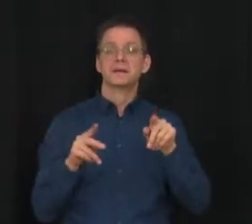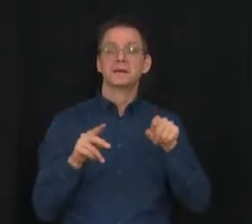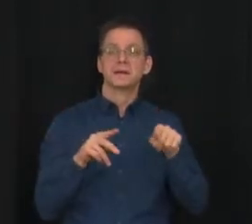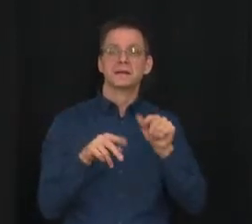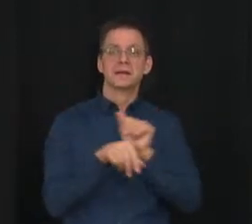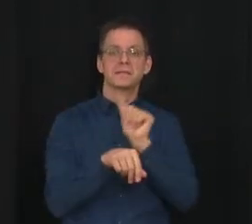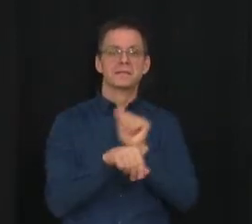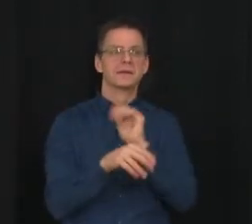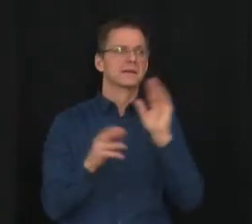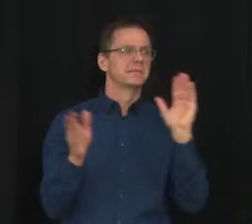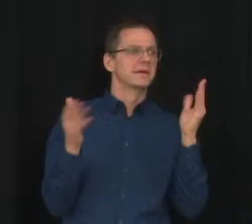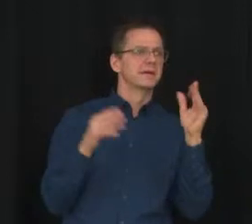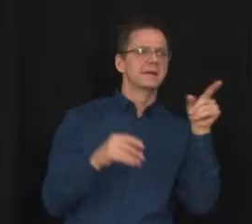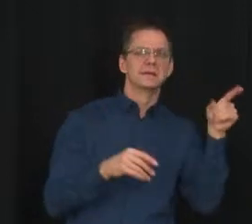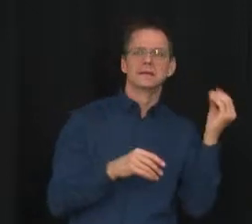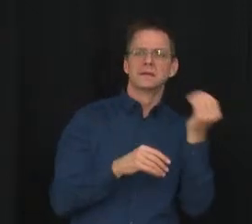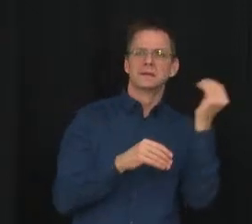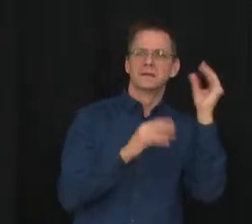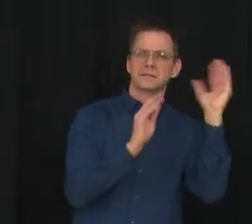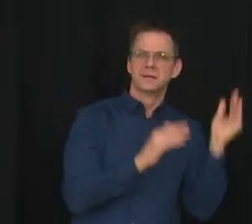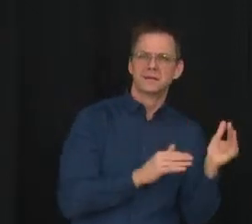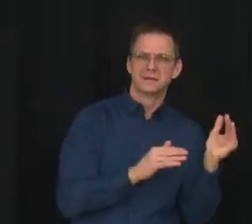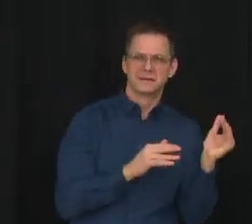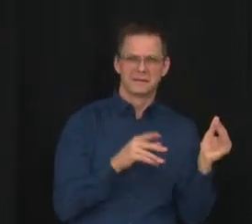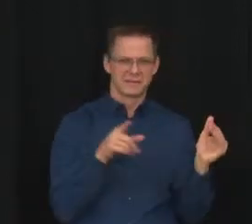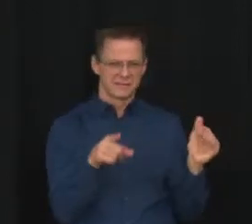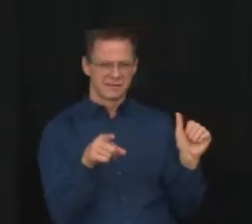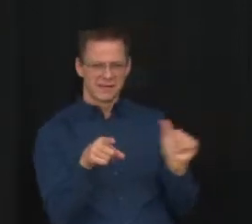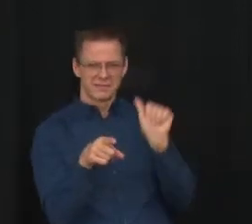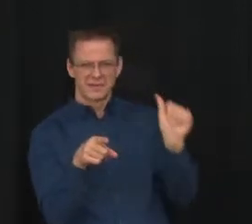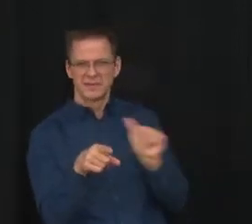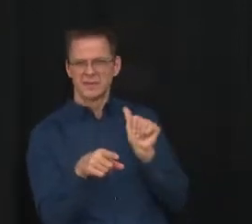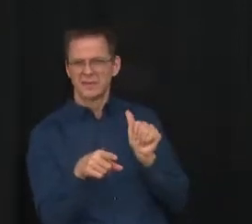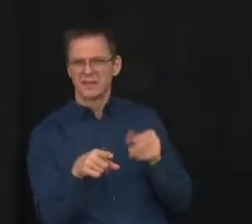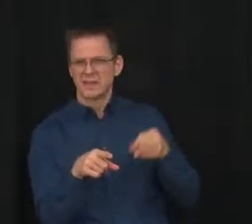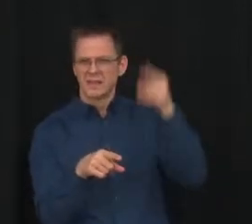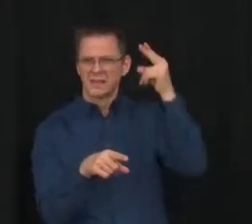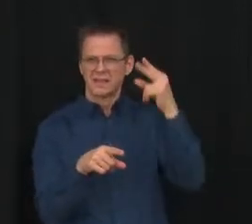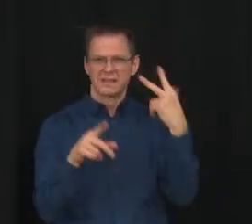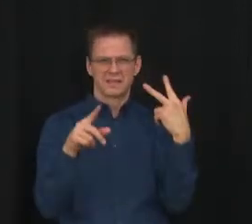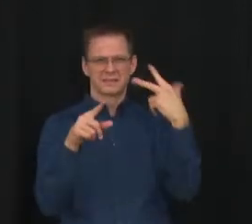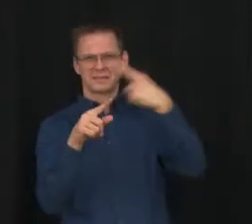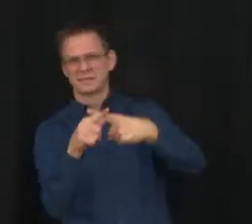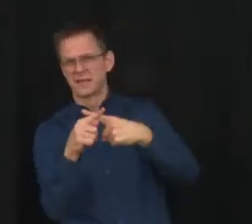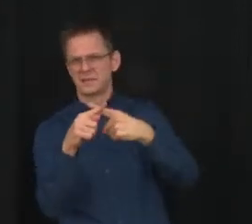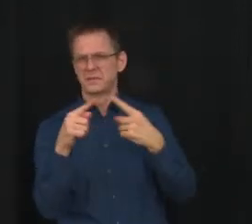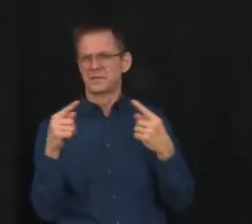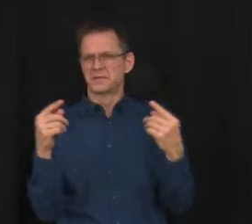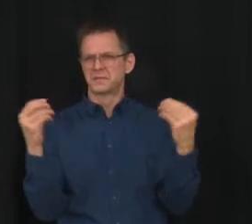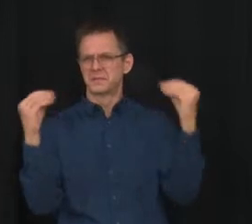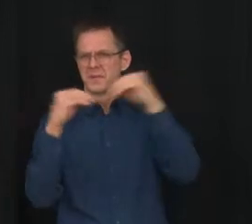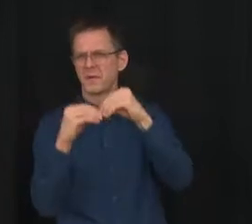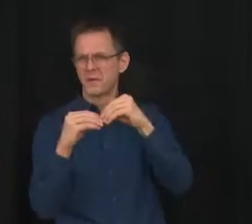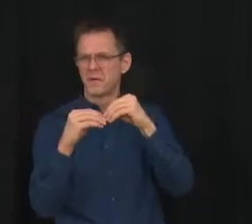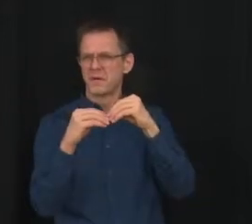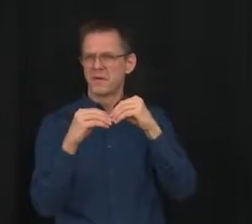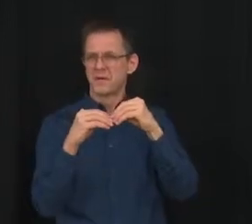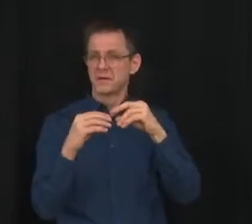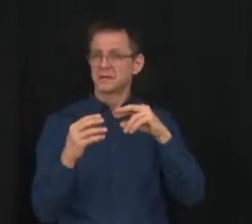Ontario's population is over three times the population of Alberta. So would you not expect